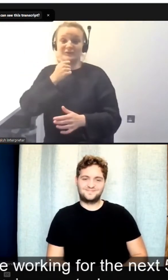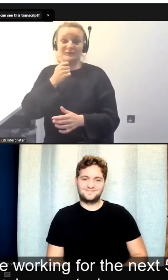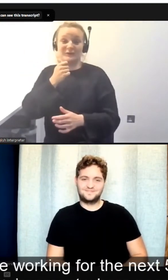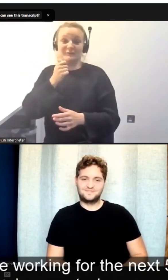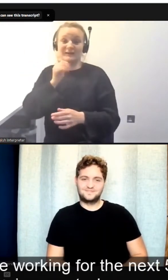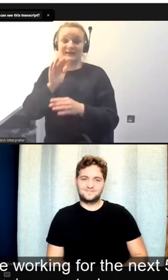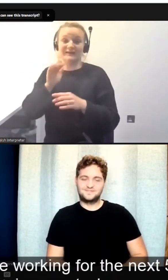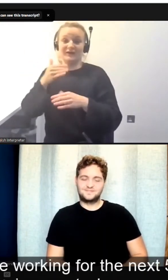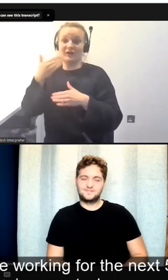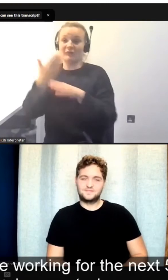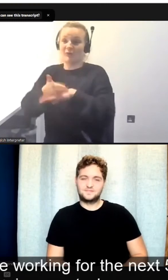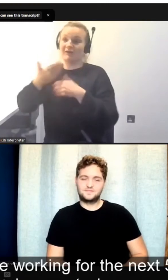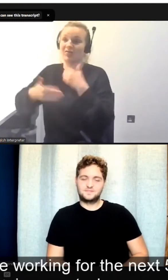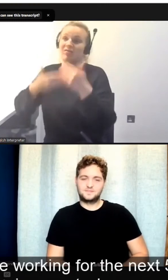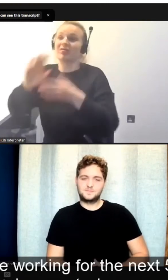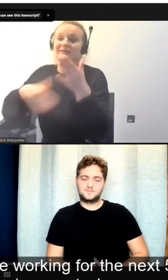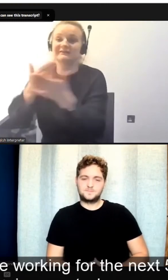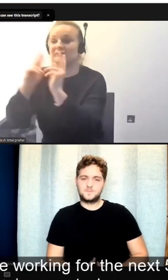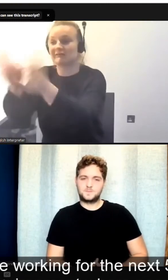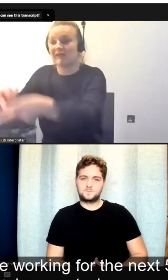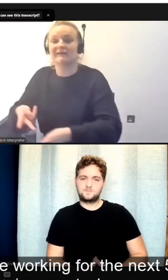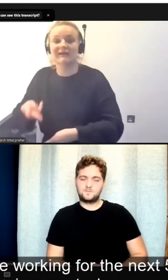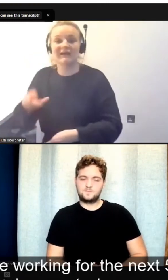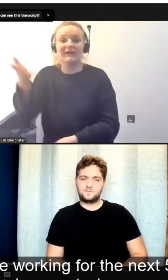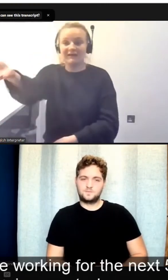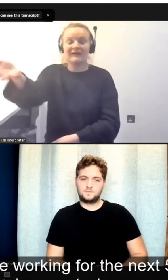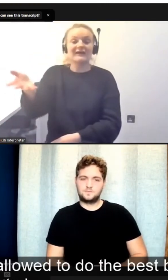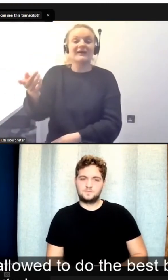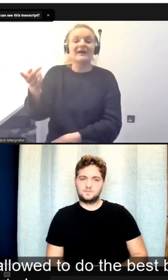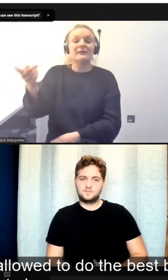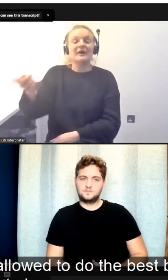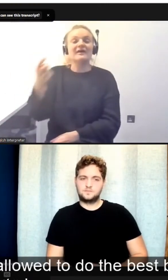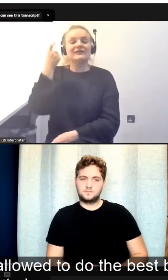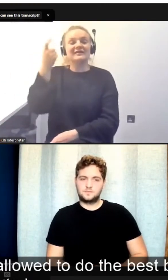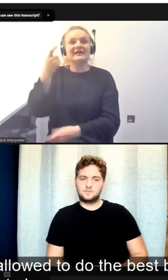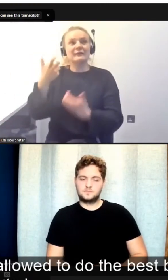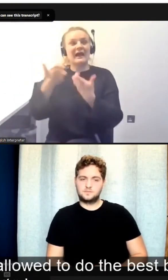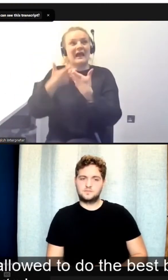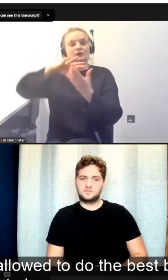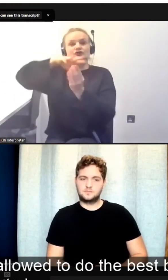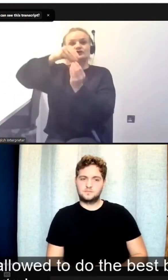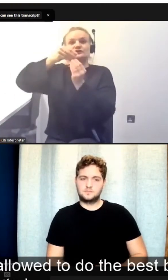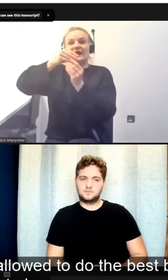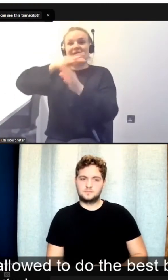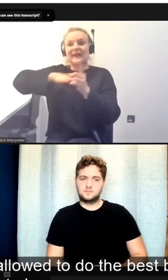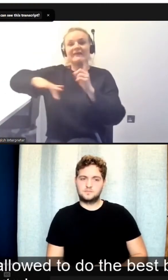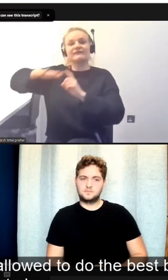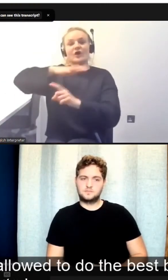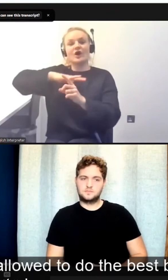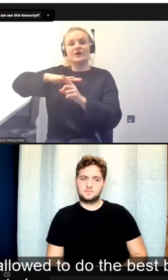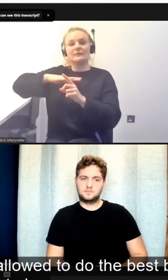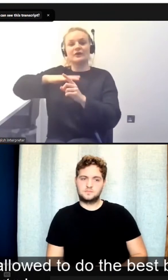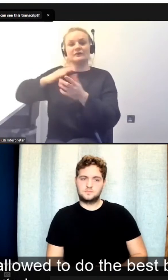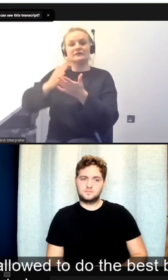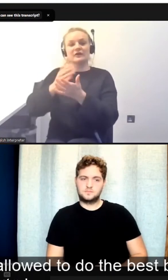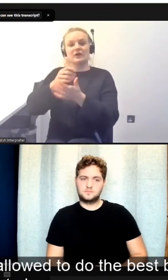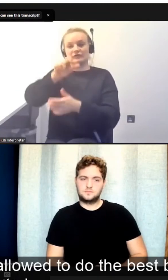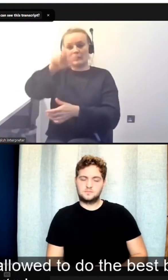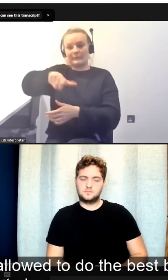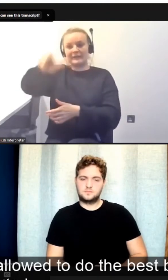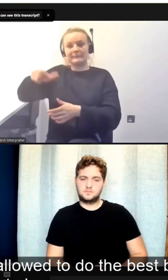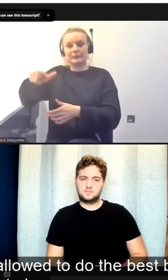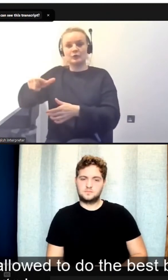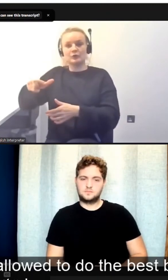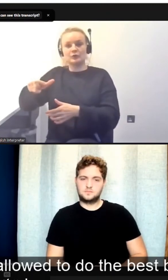years is to how do I create an environment where people are allowed to have some autonomy, allowed